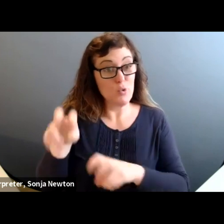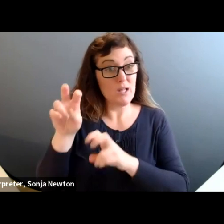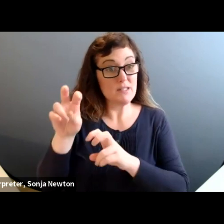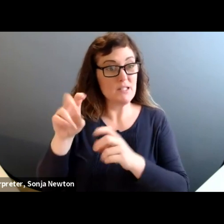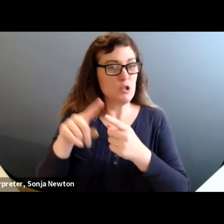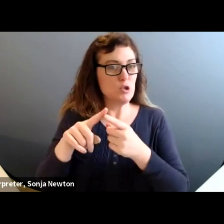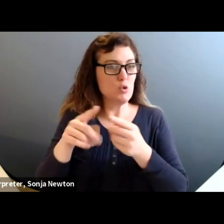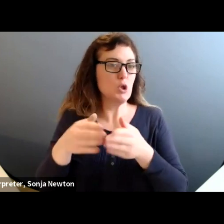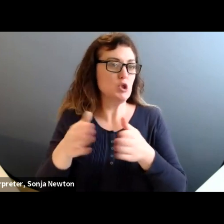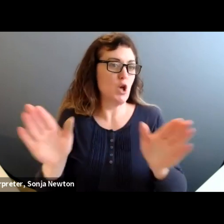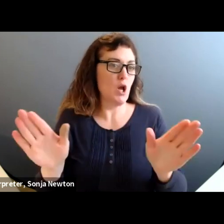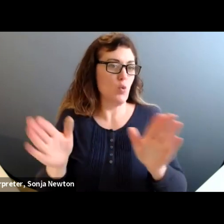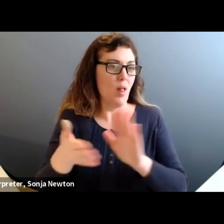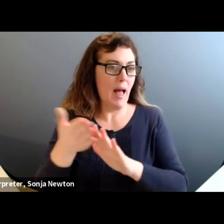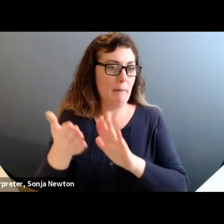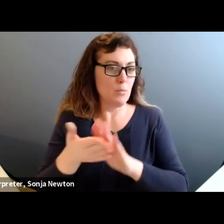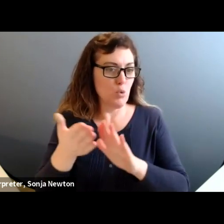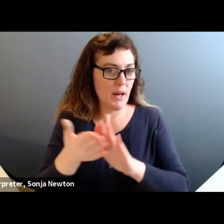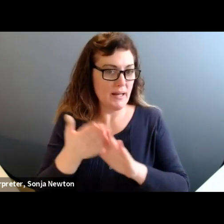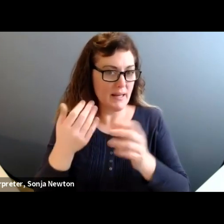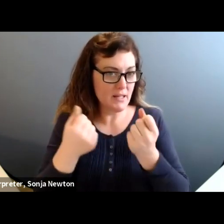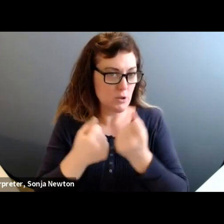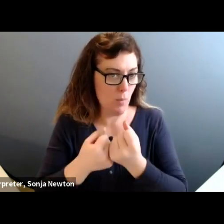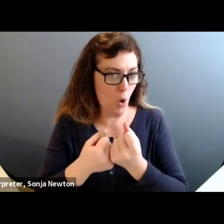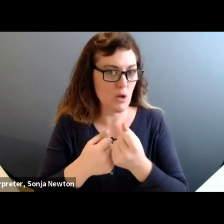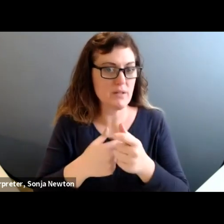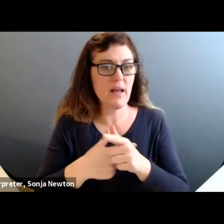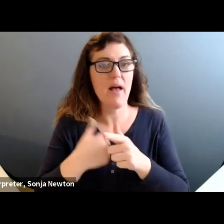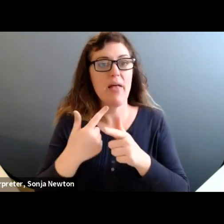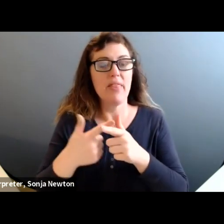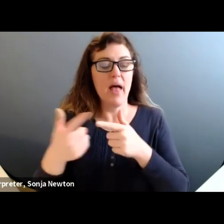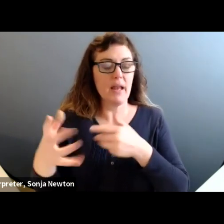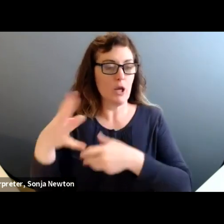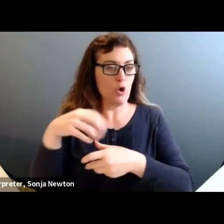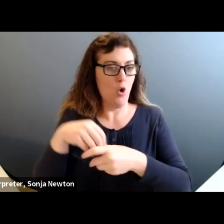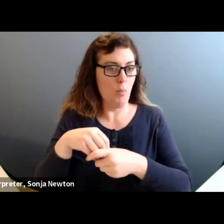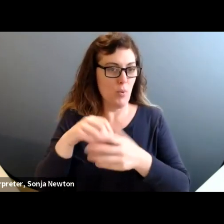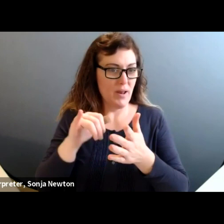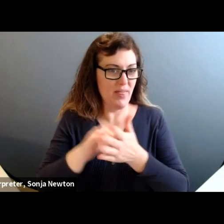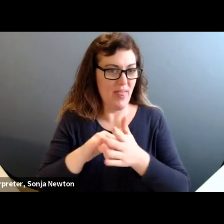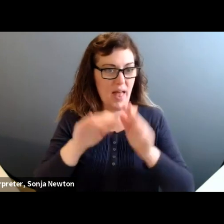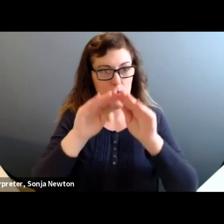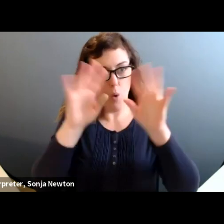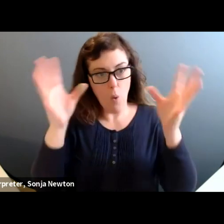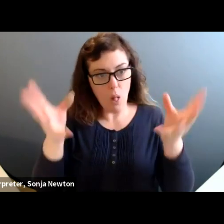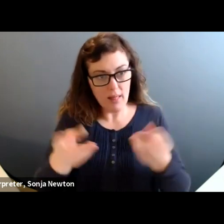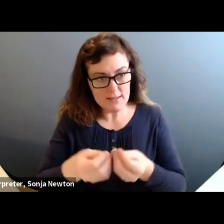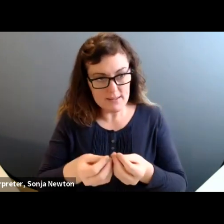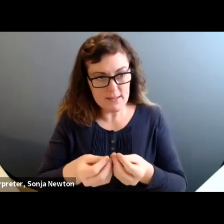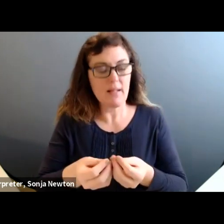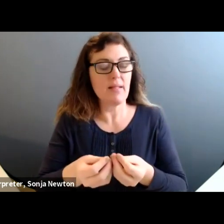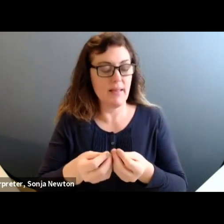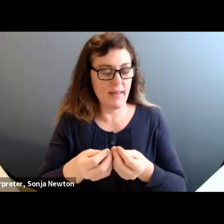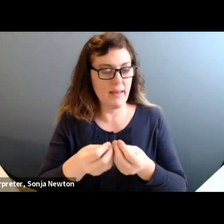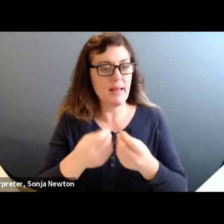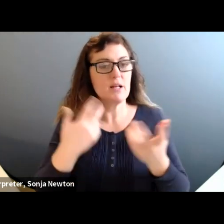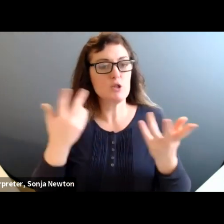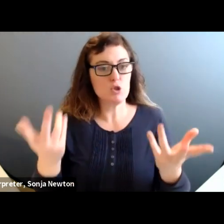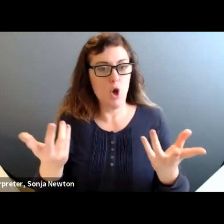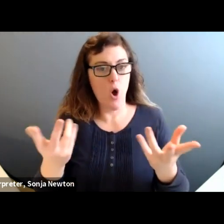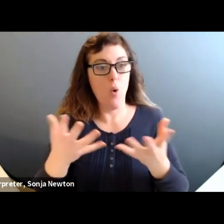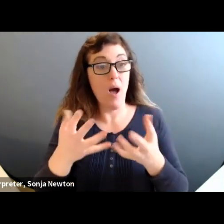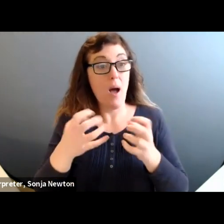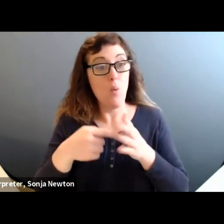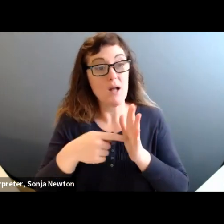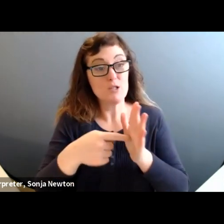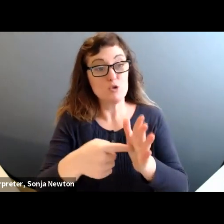support and incorporate these ideals holistically throughout the organization. So, I'll sort of, I'm going to share screen.